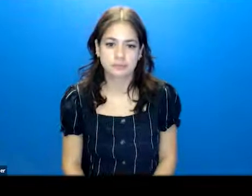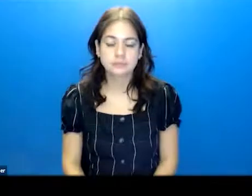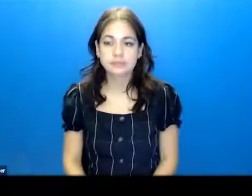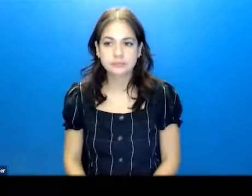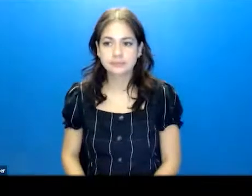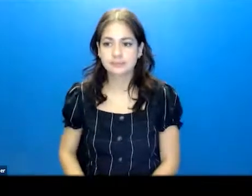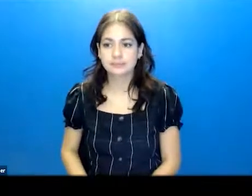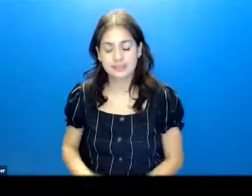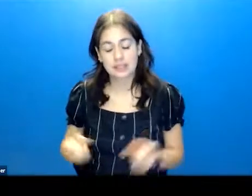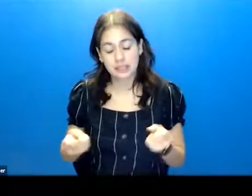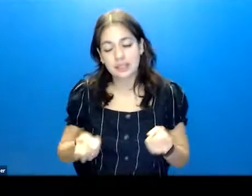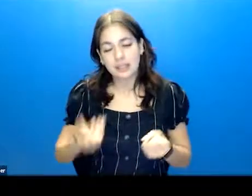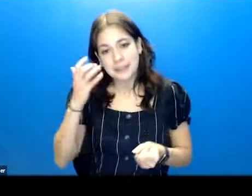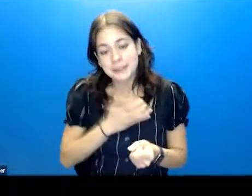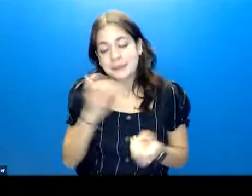That's a lot.